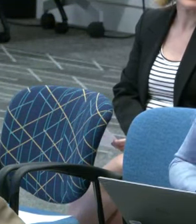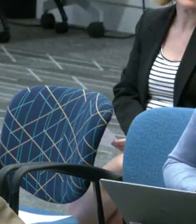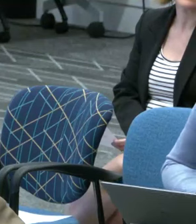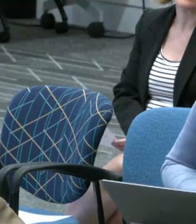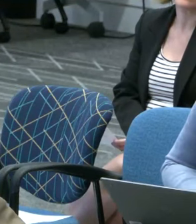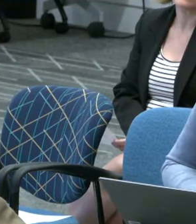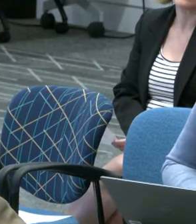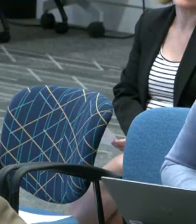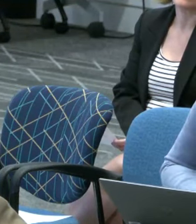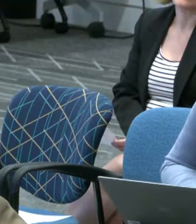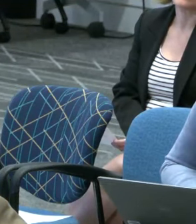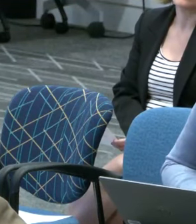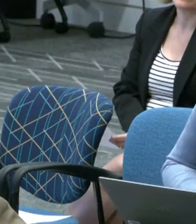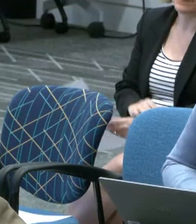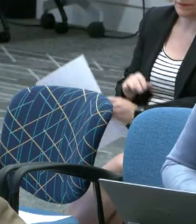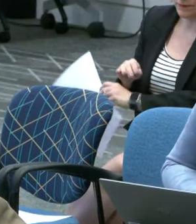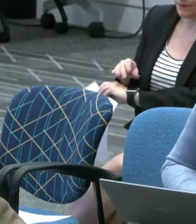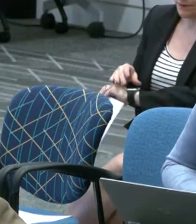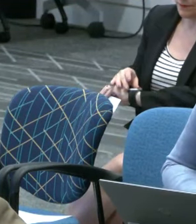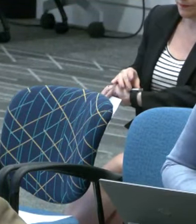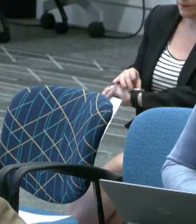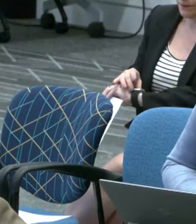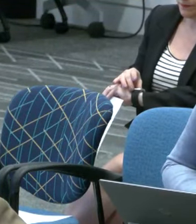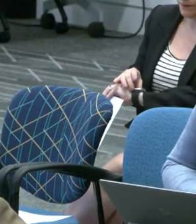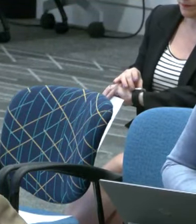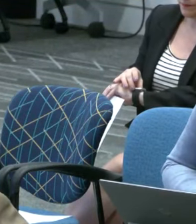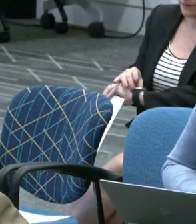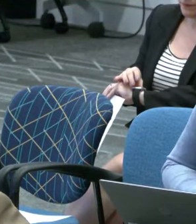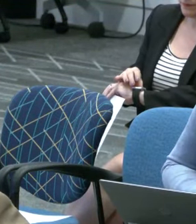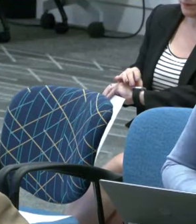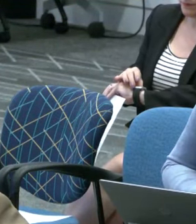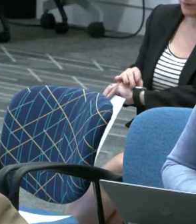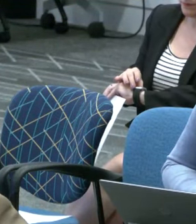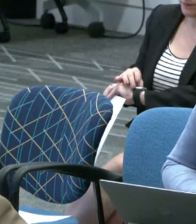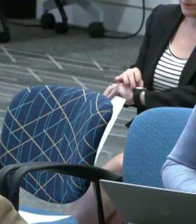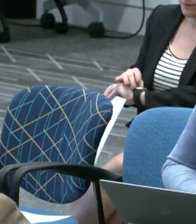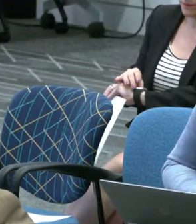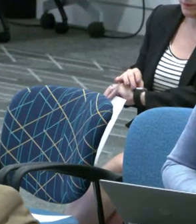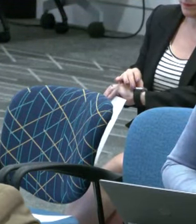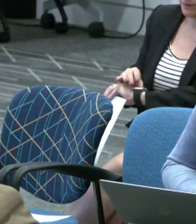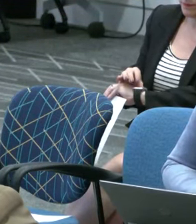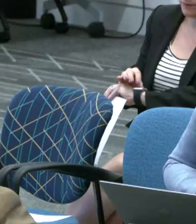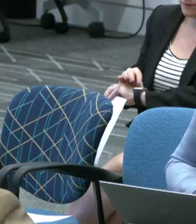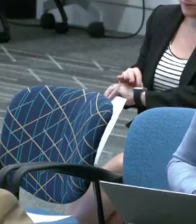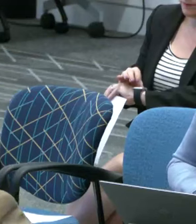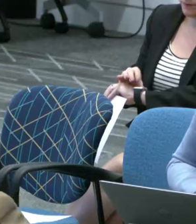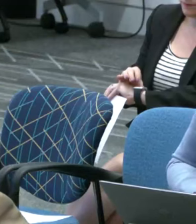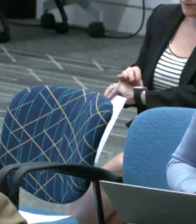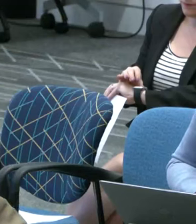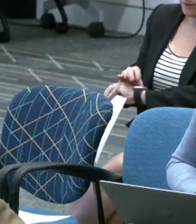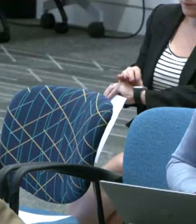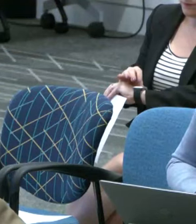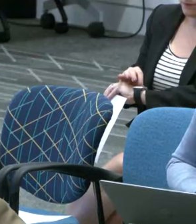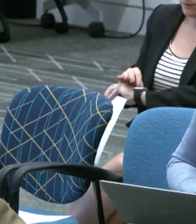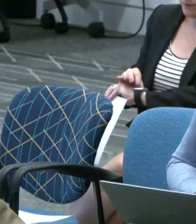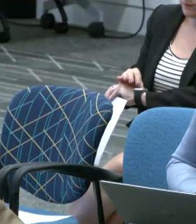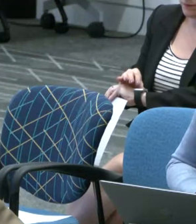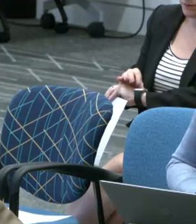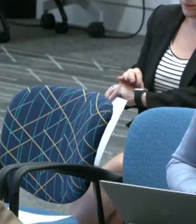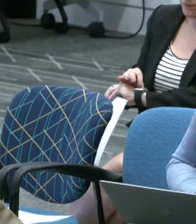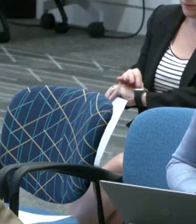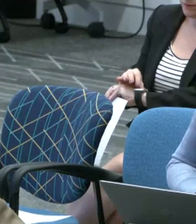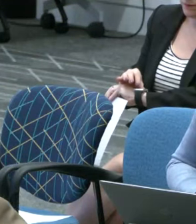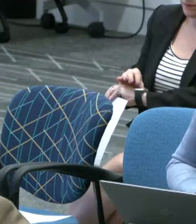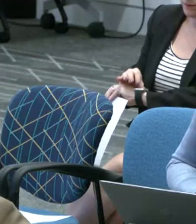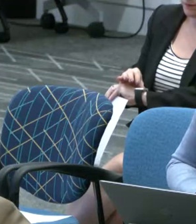20 senators just weighed in on the VMPVD thing. I was wondering, you have – has your thinking on that changed? Is the FCC going to refresh the